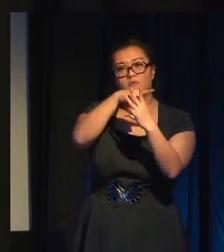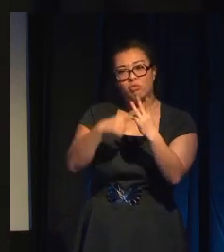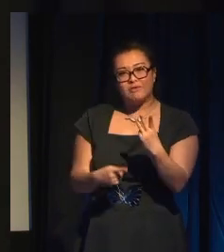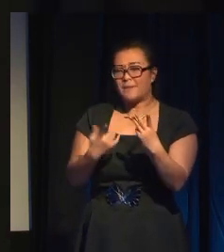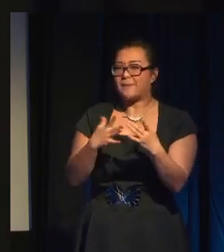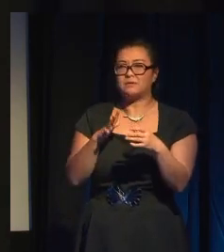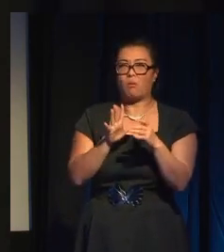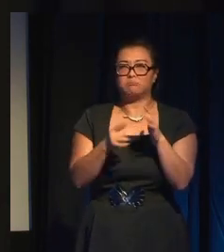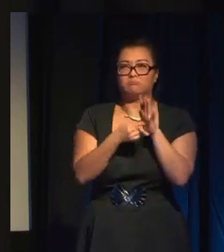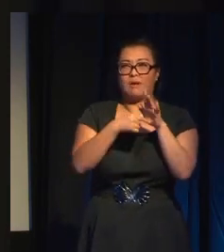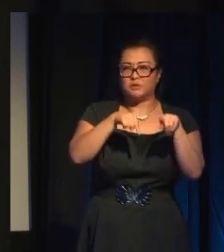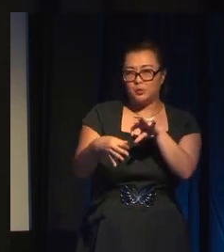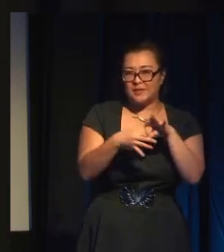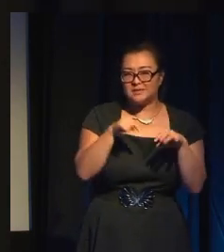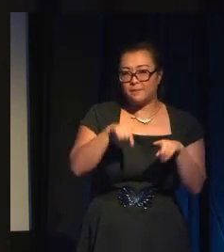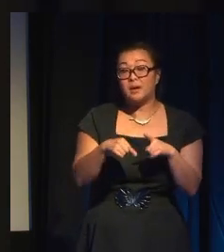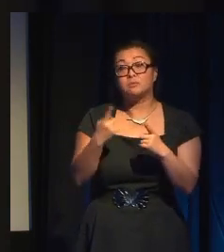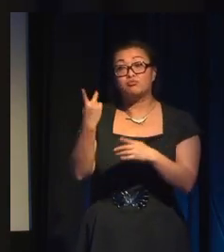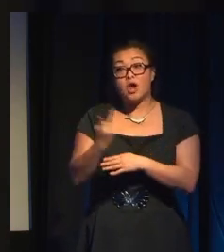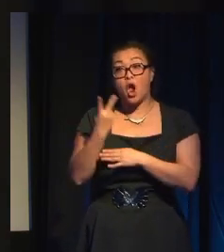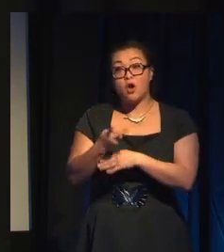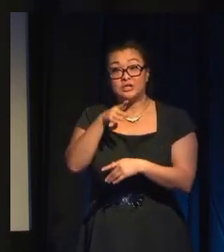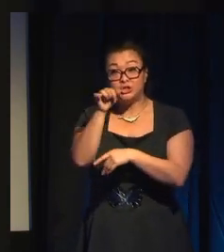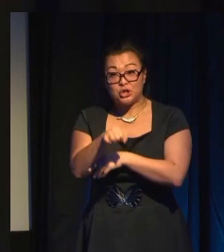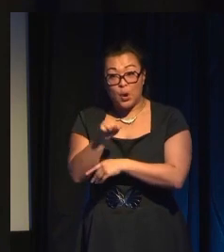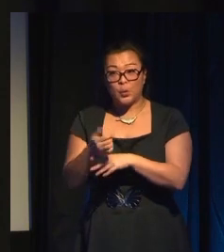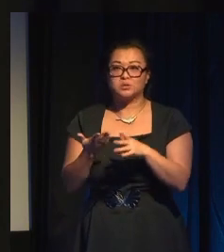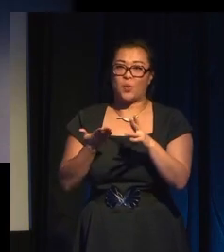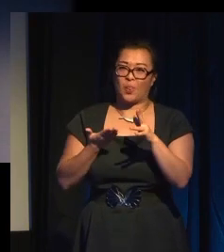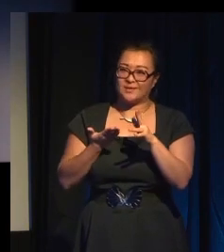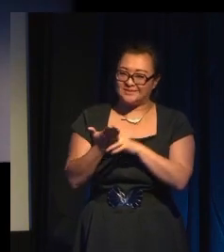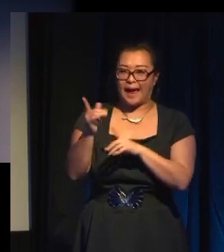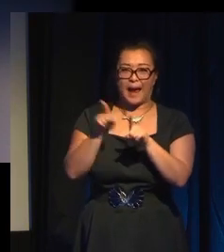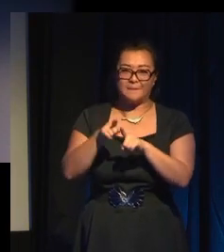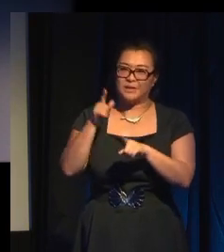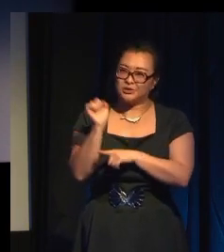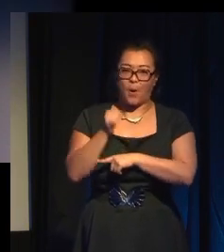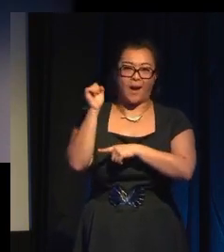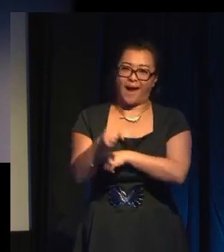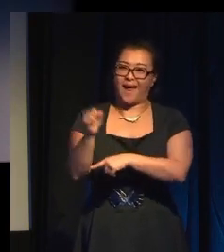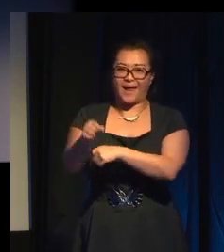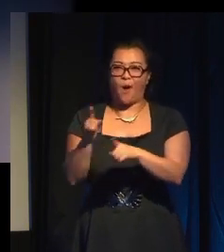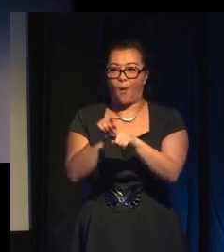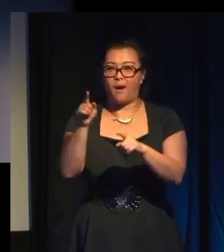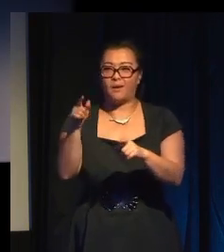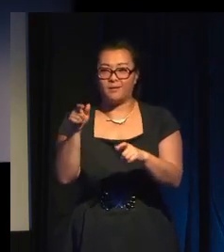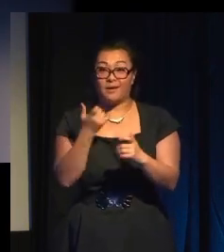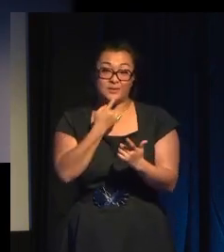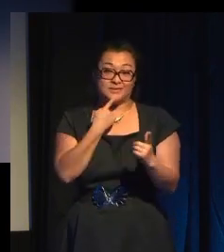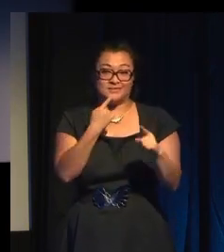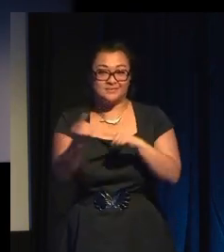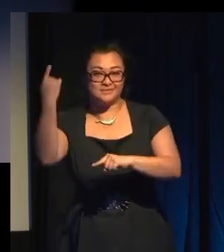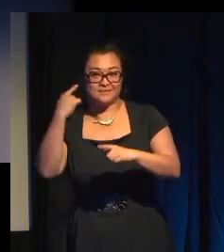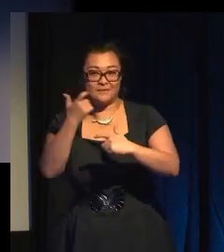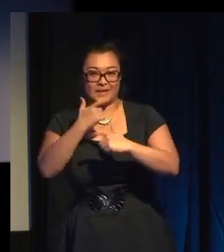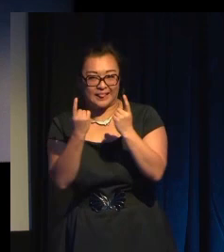recurring jokes, running gags, catchphrases, creating anticipation for the set-up, the